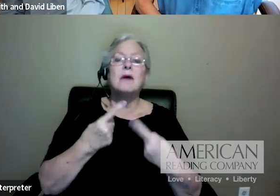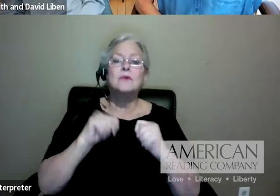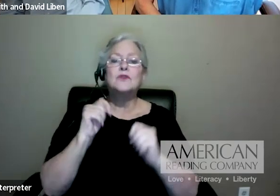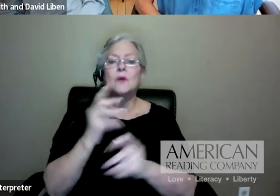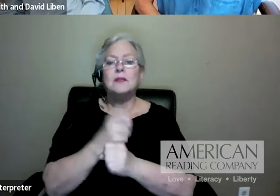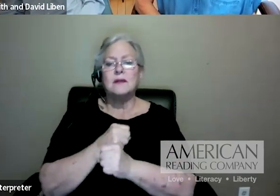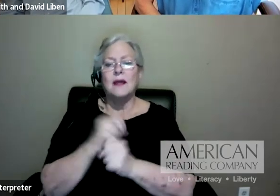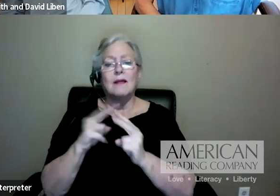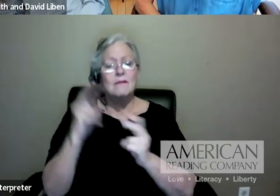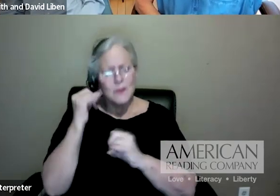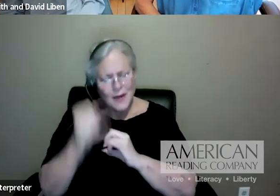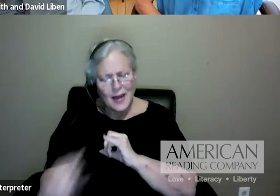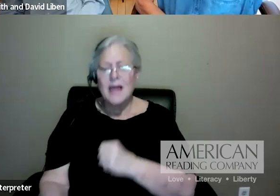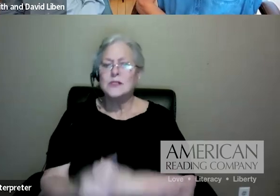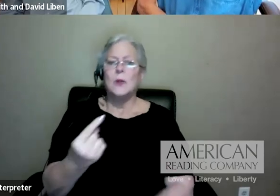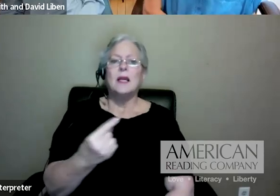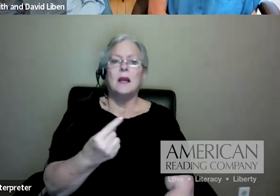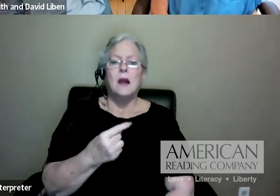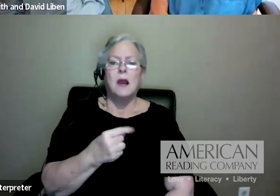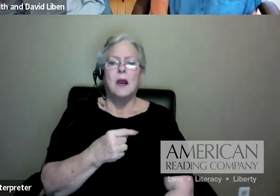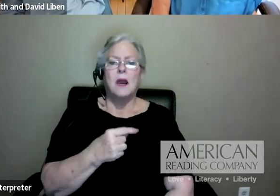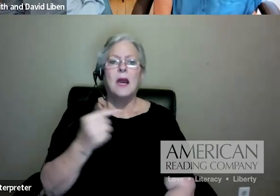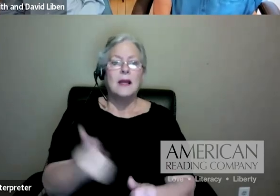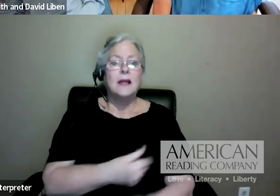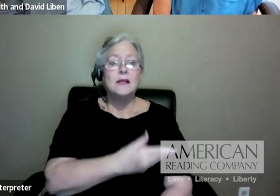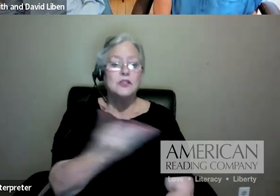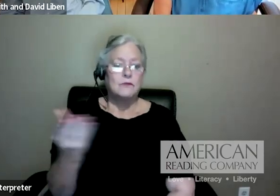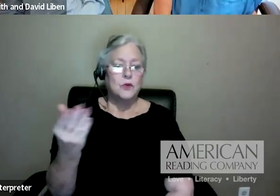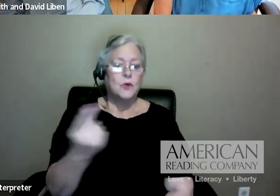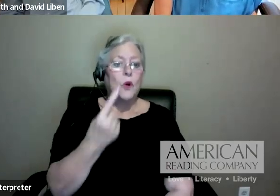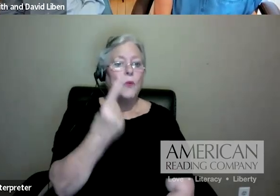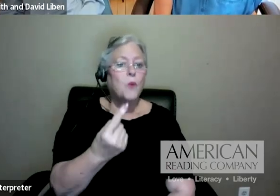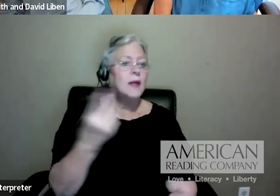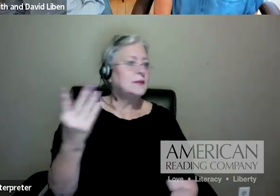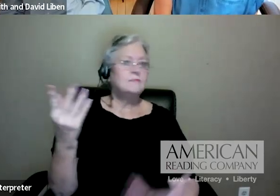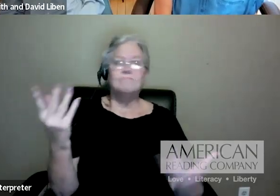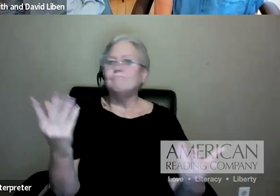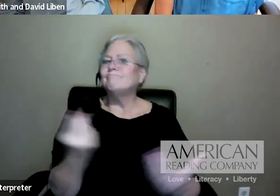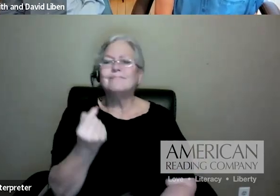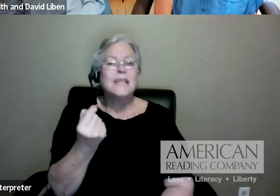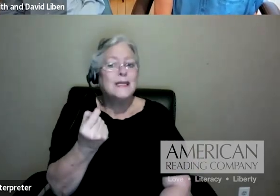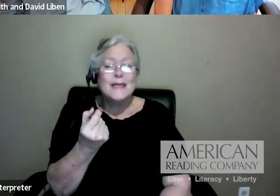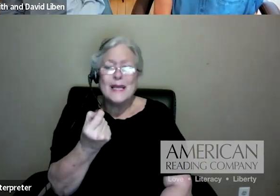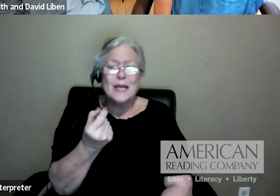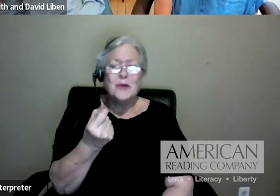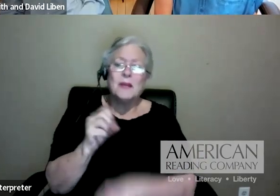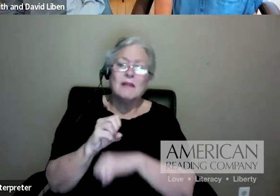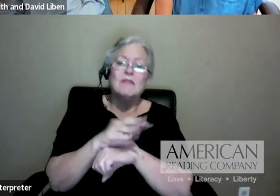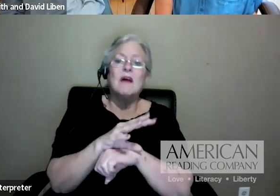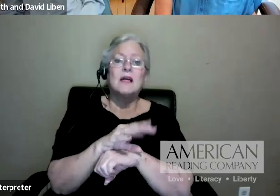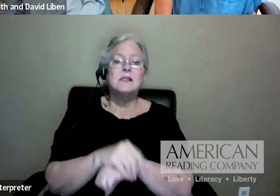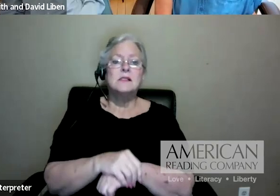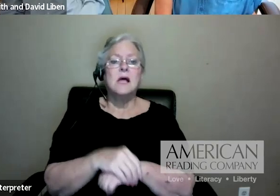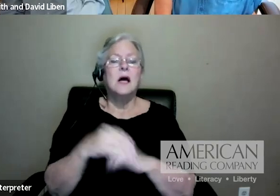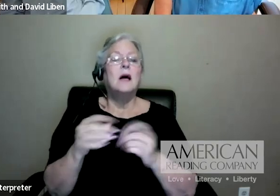each of you to just one bit of advice. And again, our audience here, literacy coaches, school and district